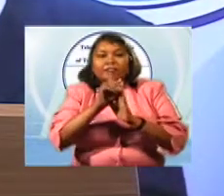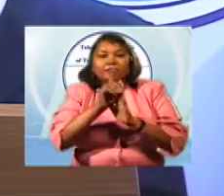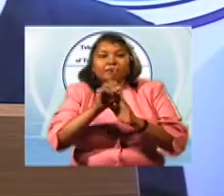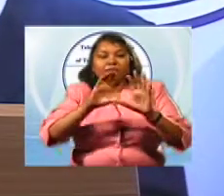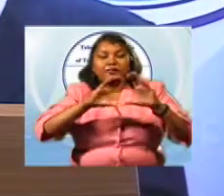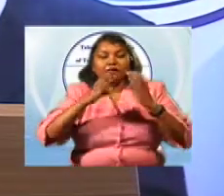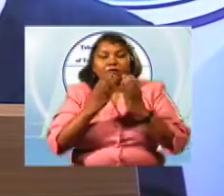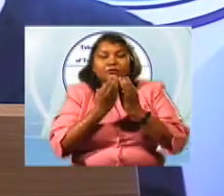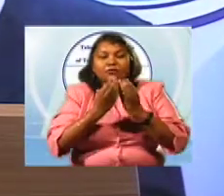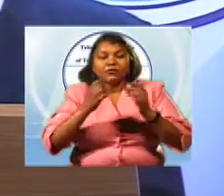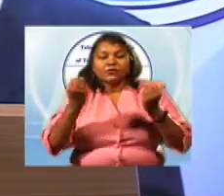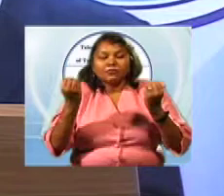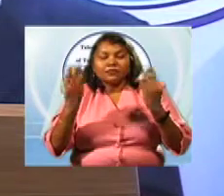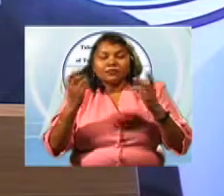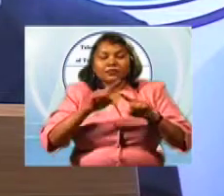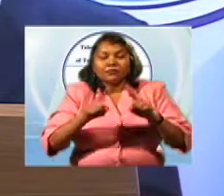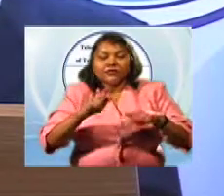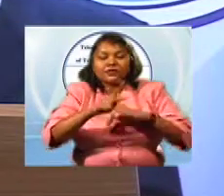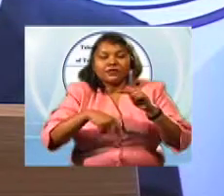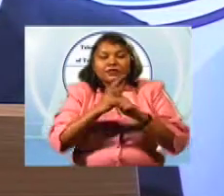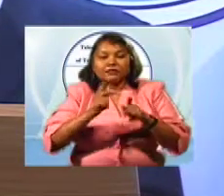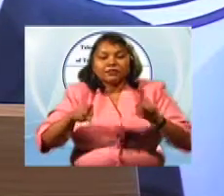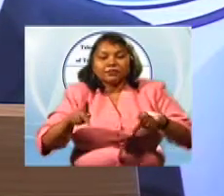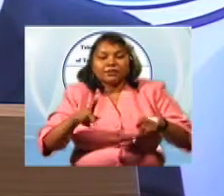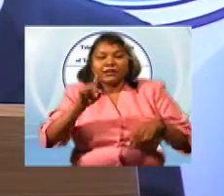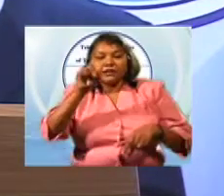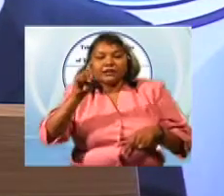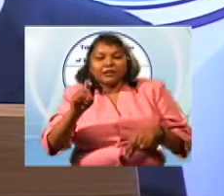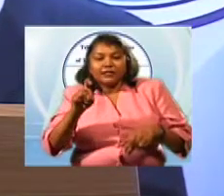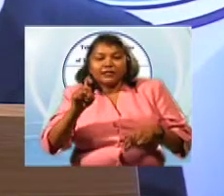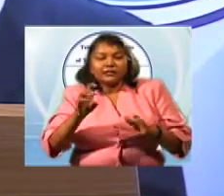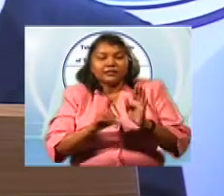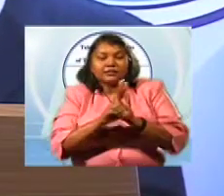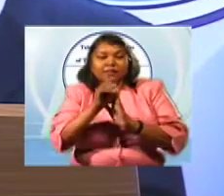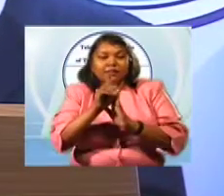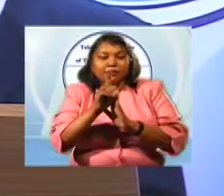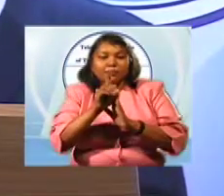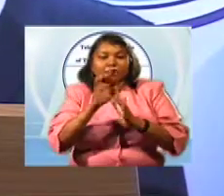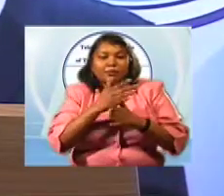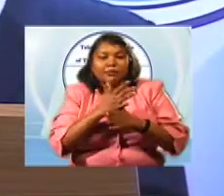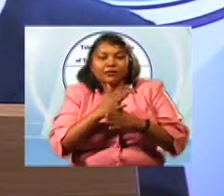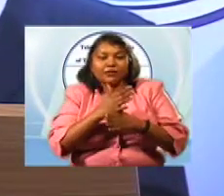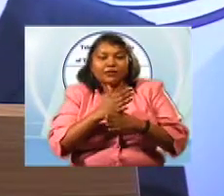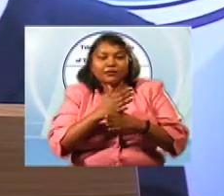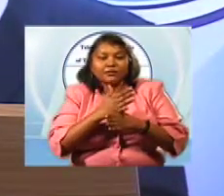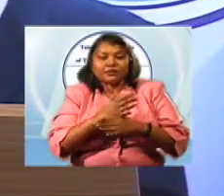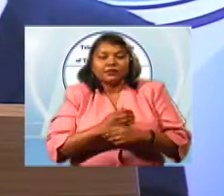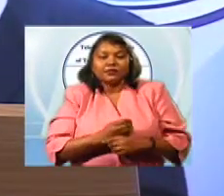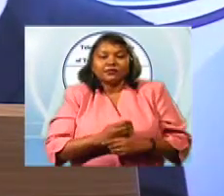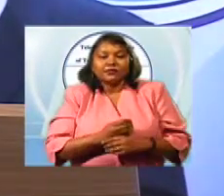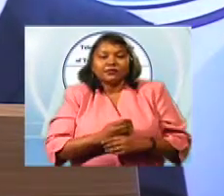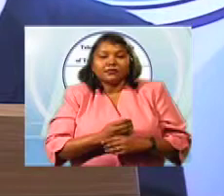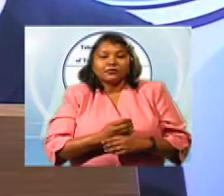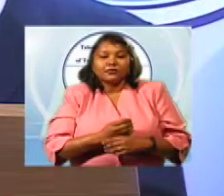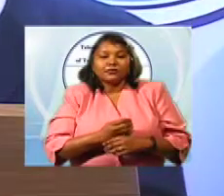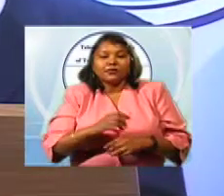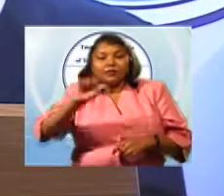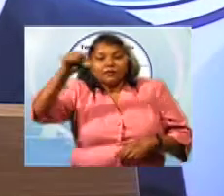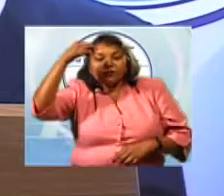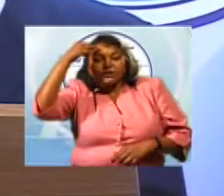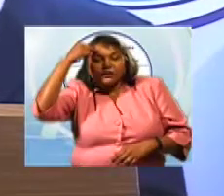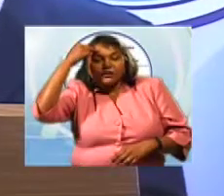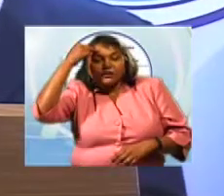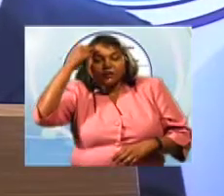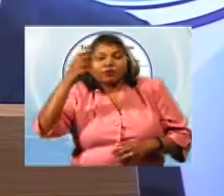society, and there is a need for a developmental dimension to broadcasting. The government will seek to make its